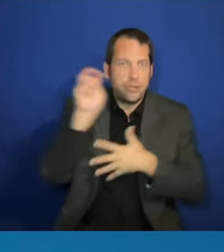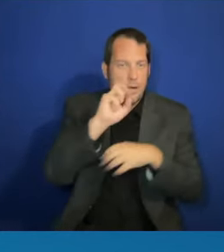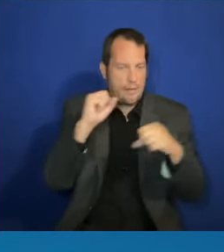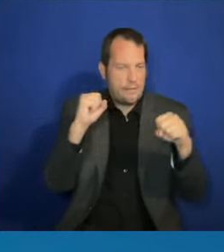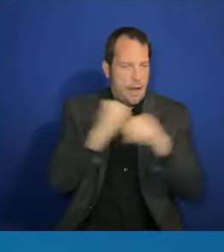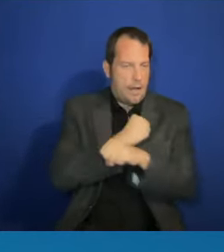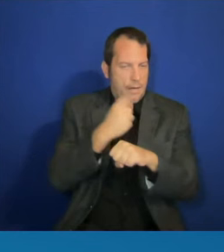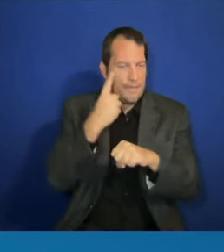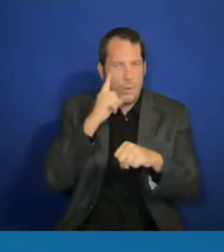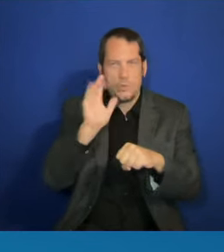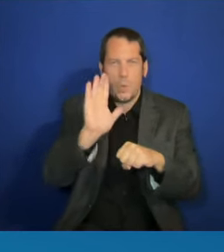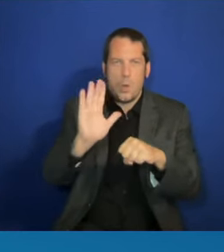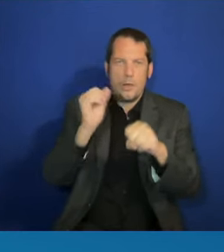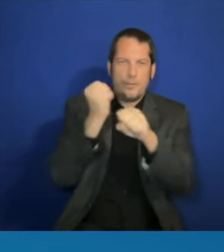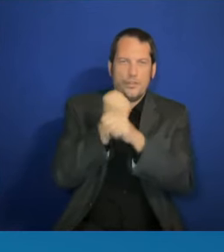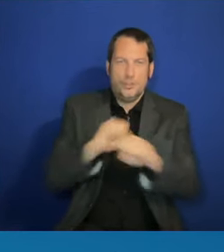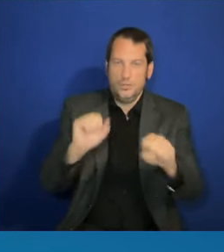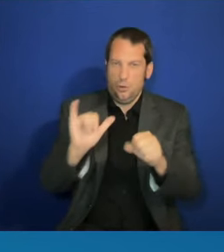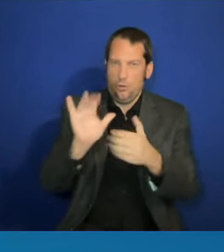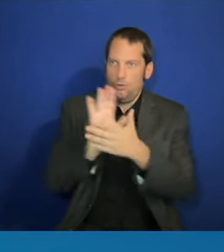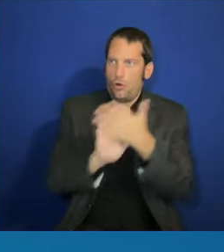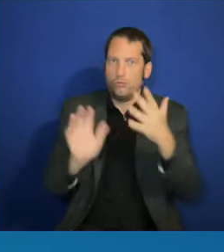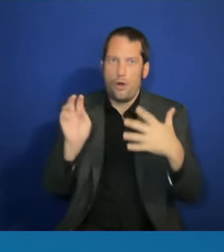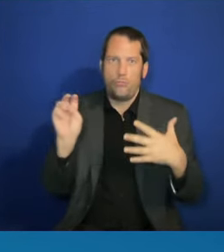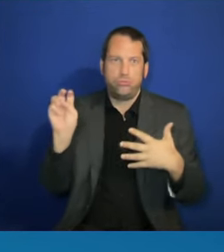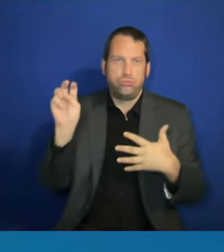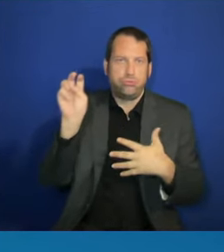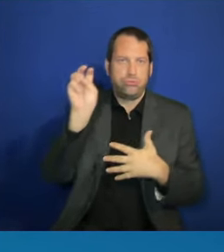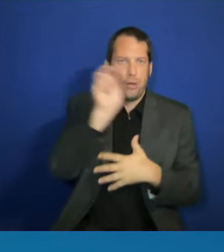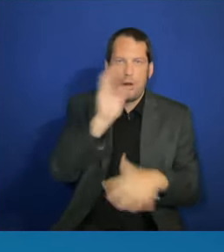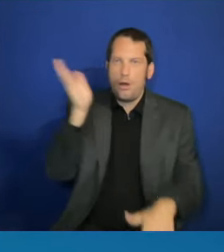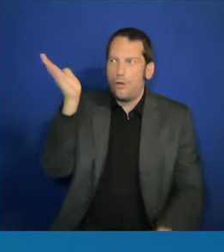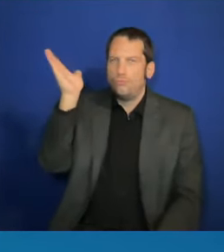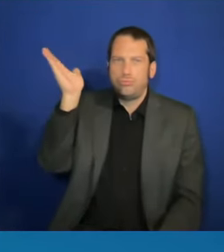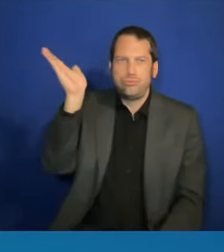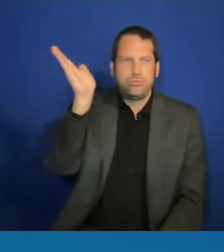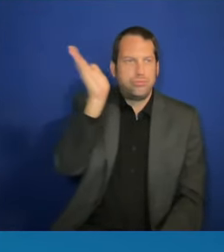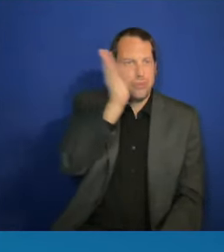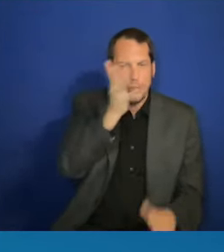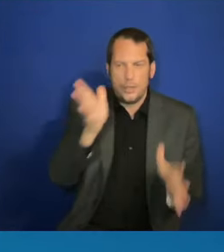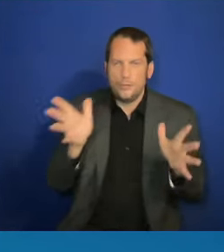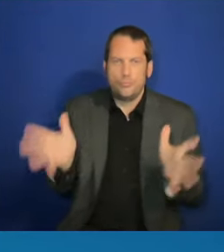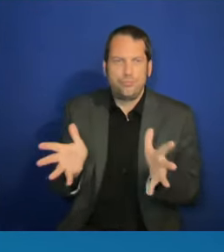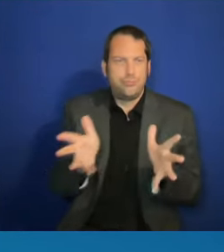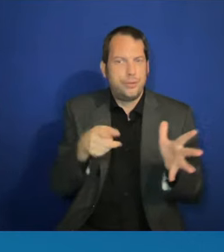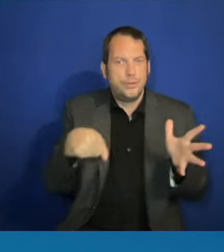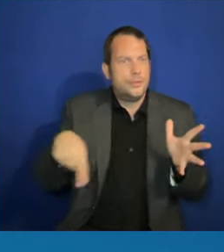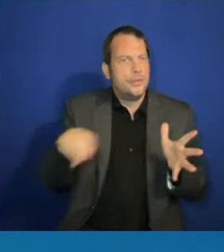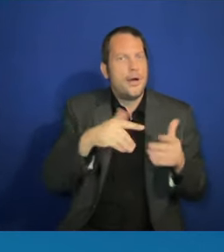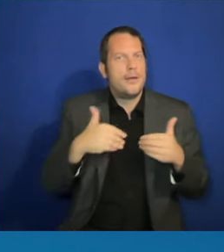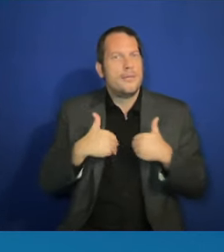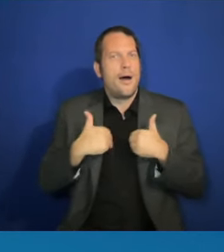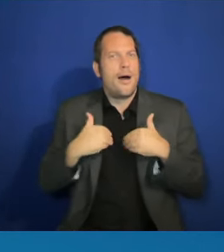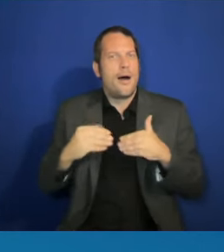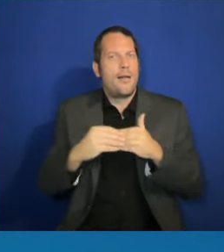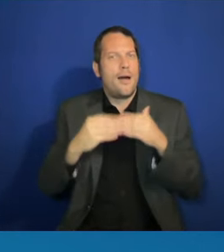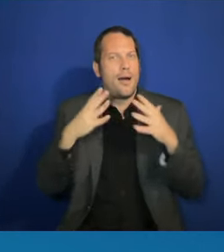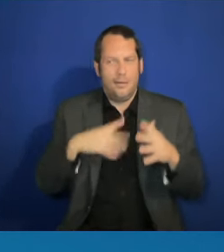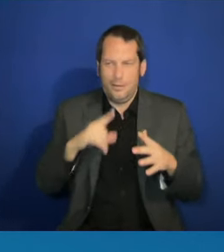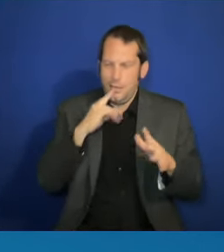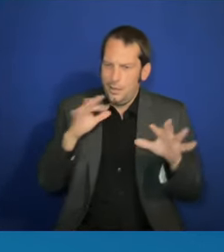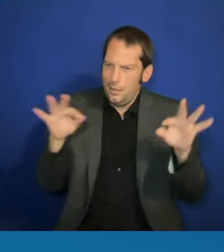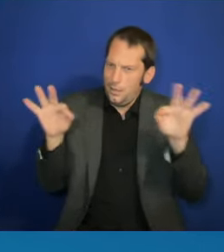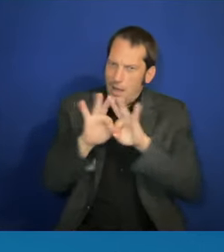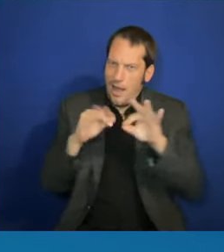leaders about the most urgent issues at this moment. In particular, the fight for our most fundamental freedoms.